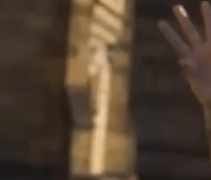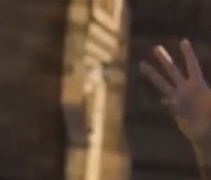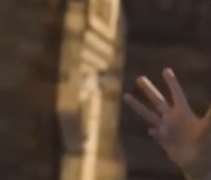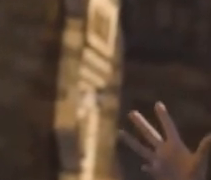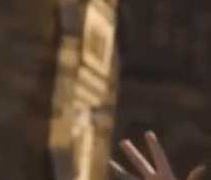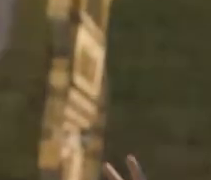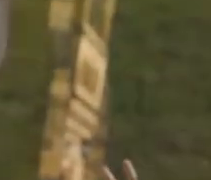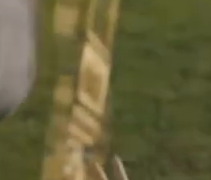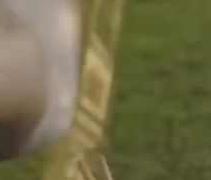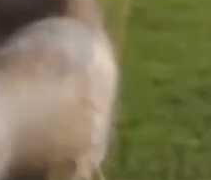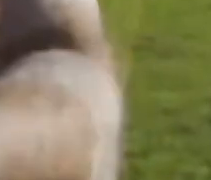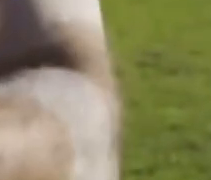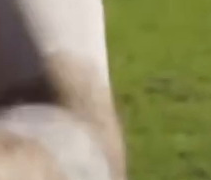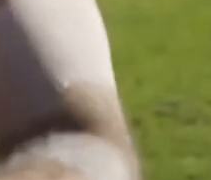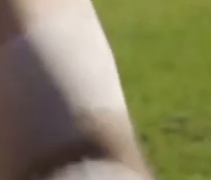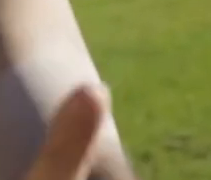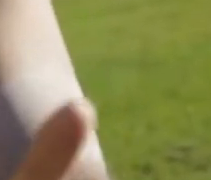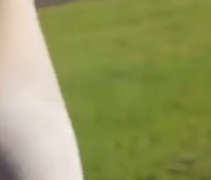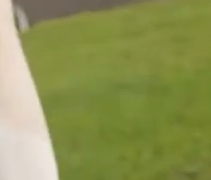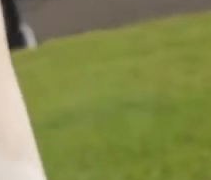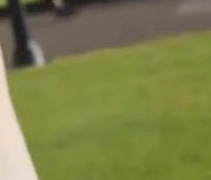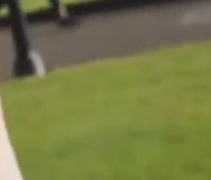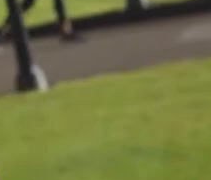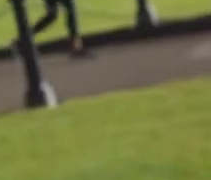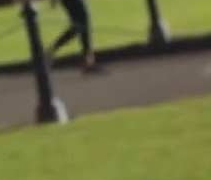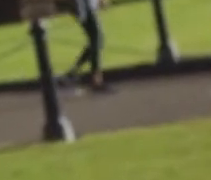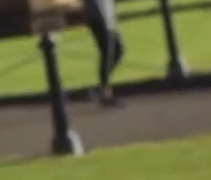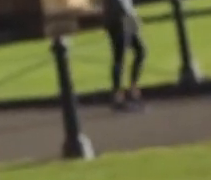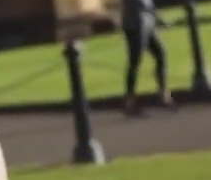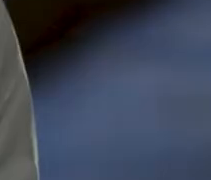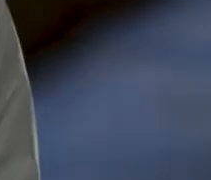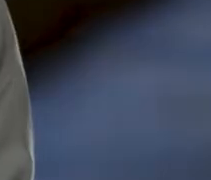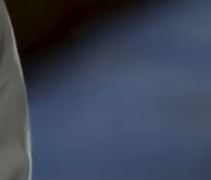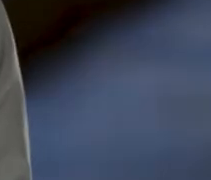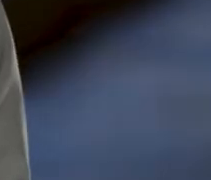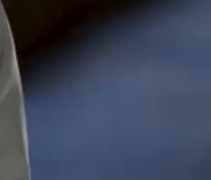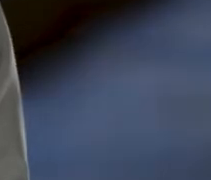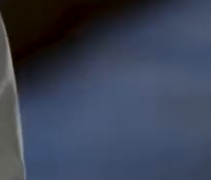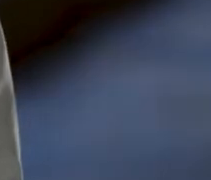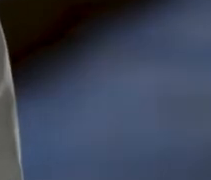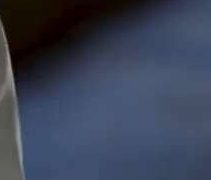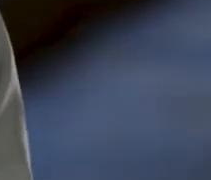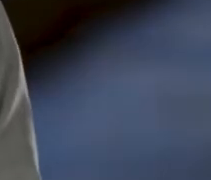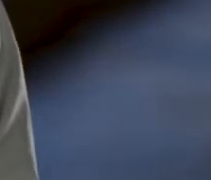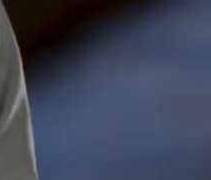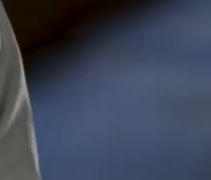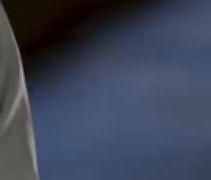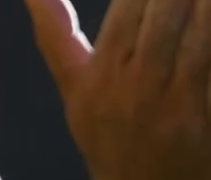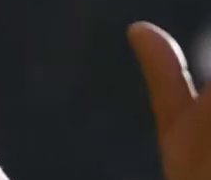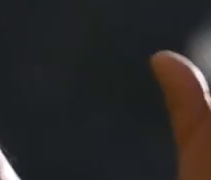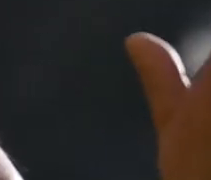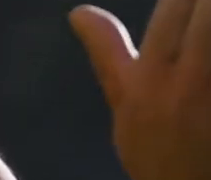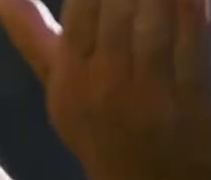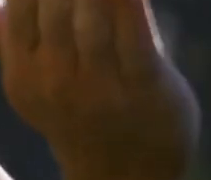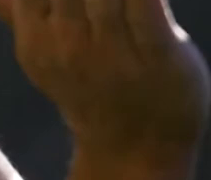country. It's a custom that we've been doing for thousands of years. I'd like to pay my respects to our elders, past, present and